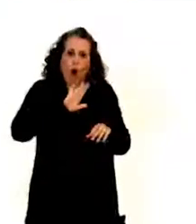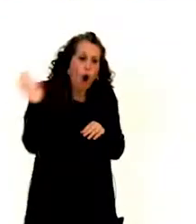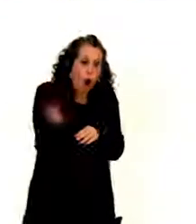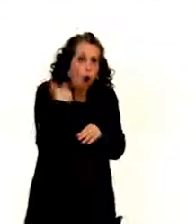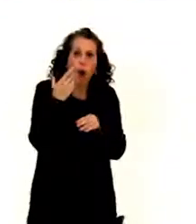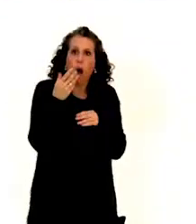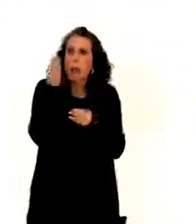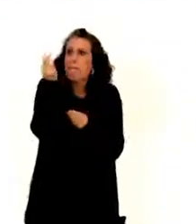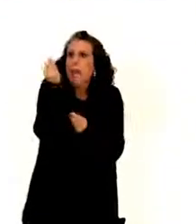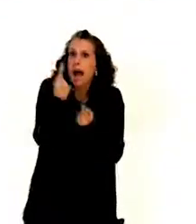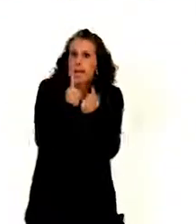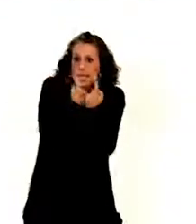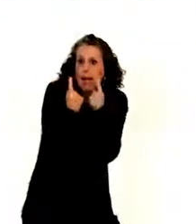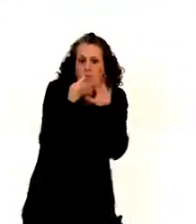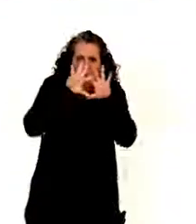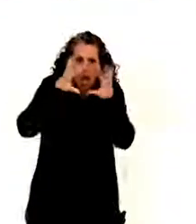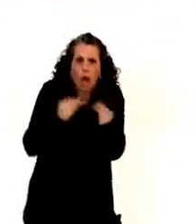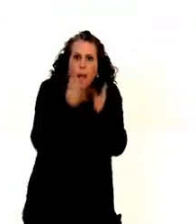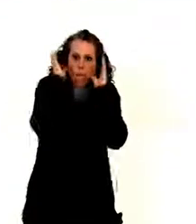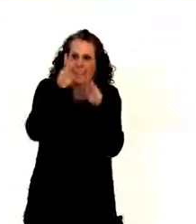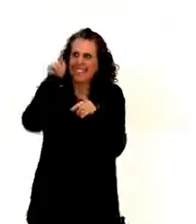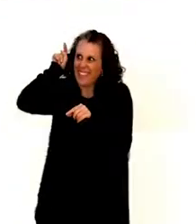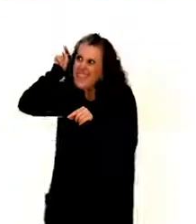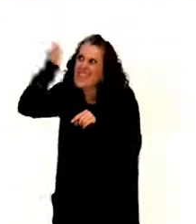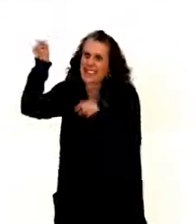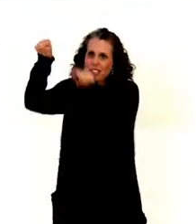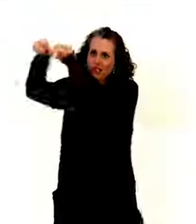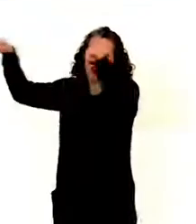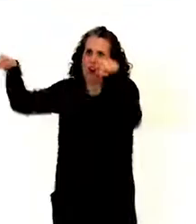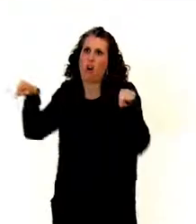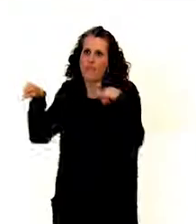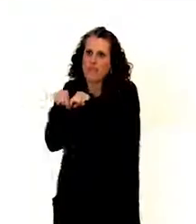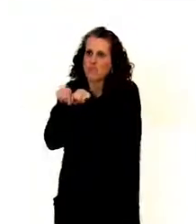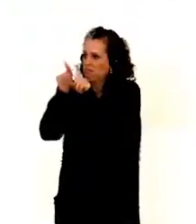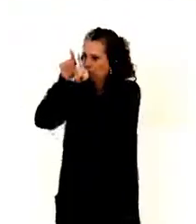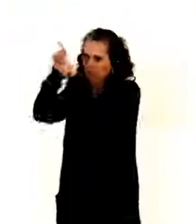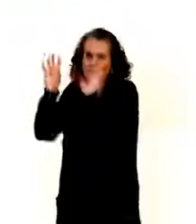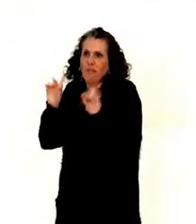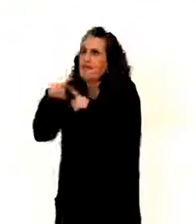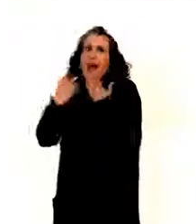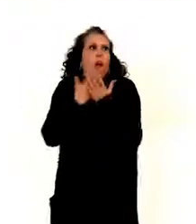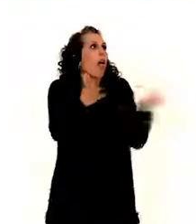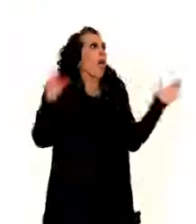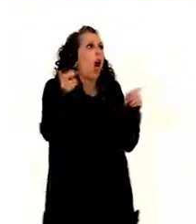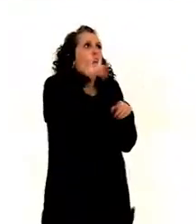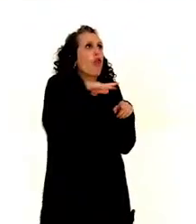related to tax calculation have to be taken on in the office.